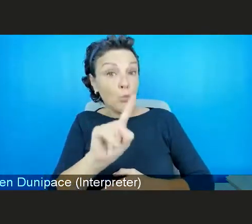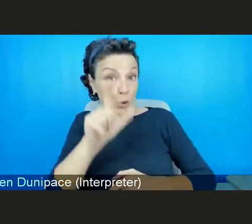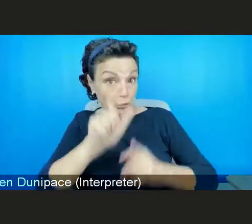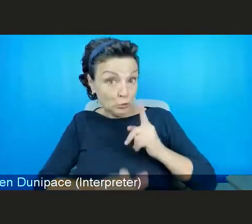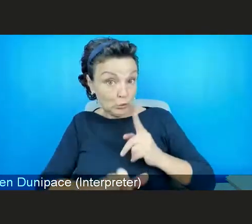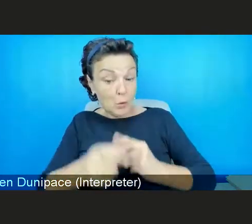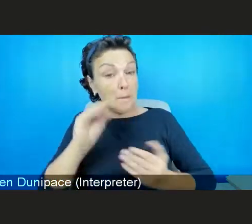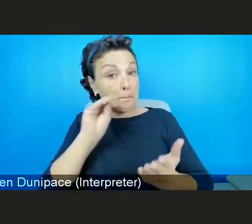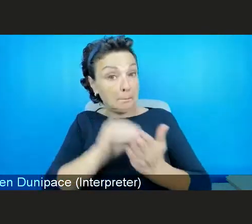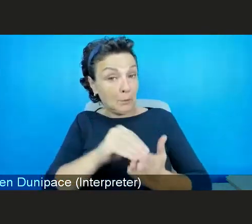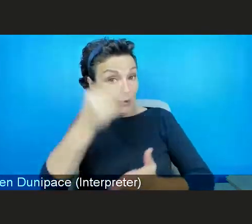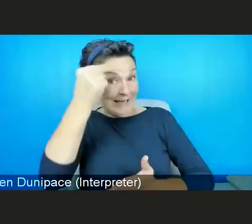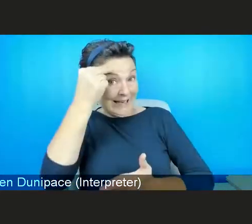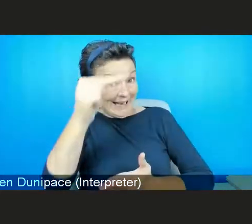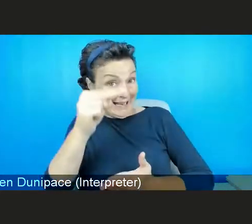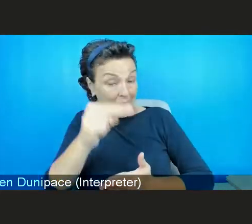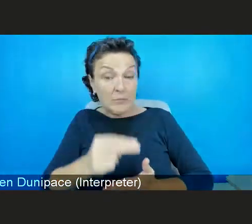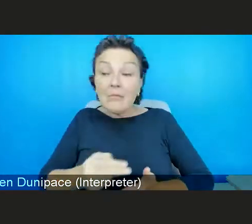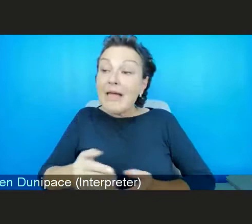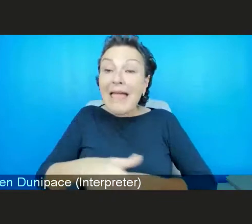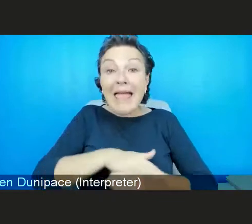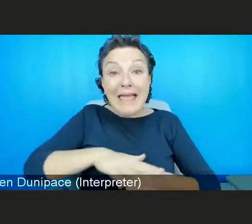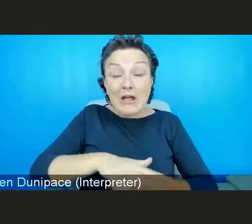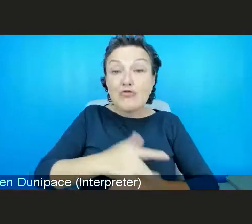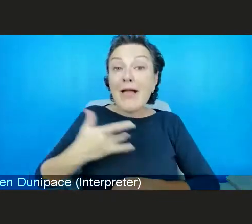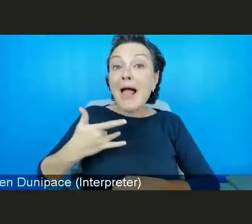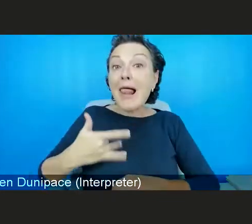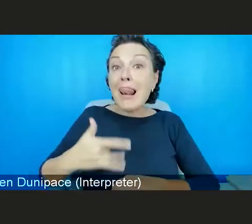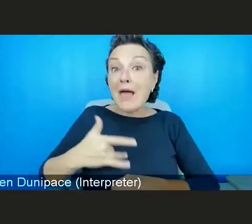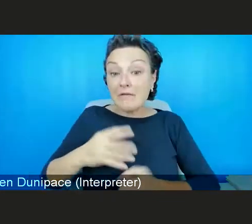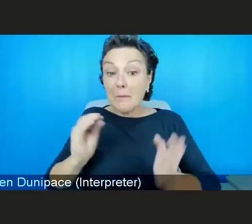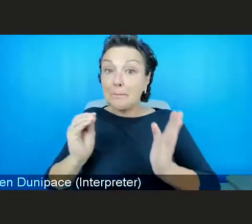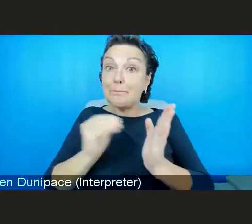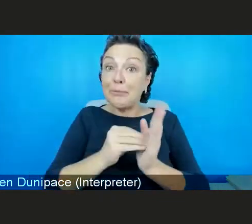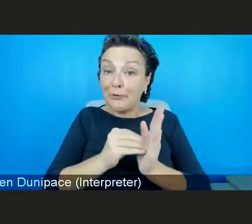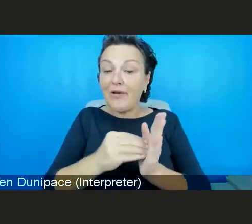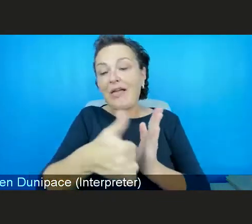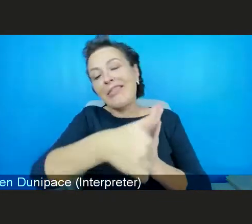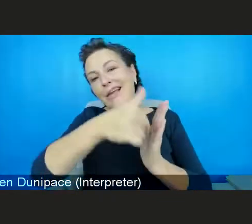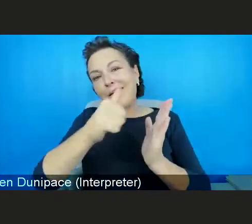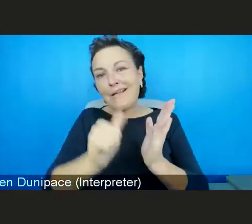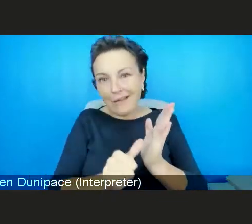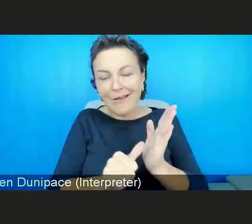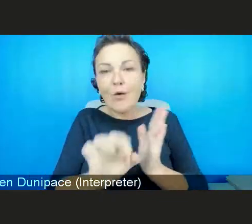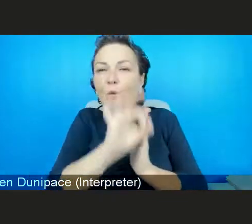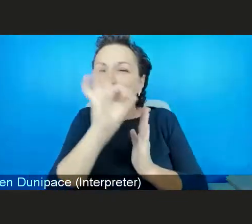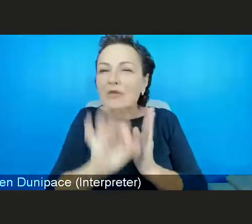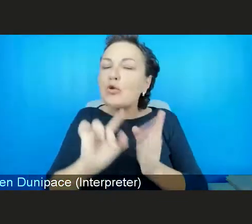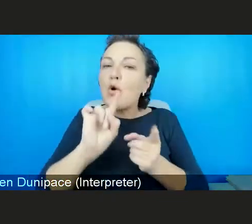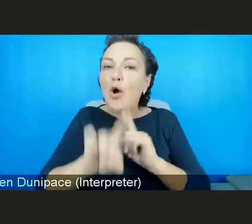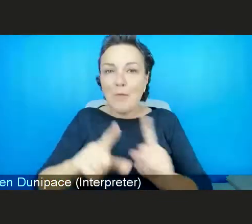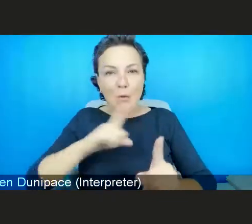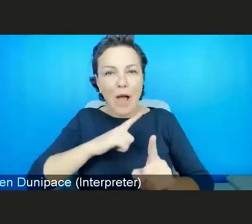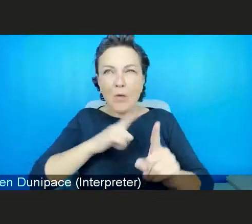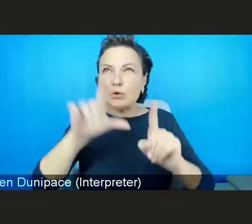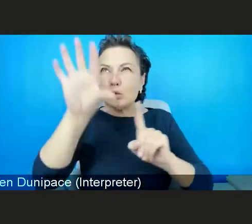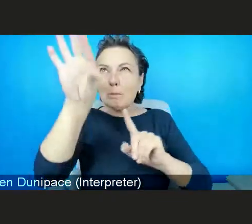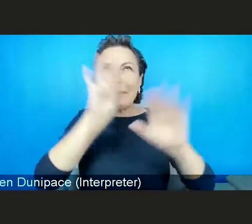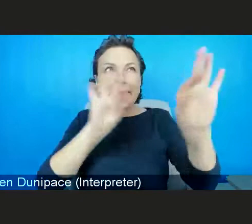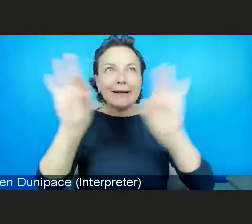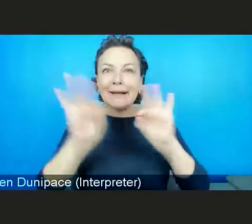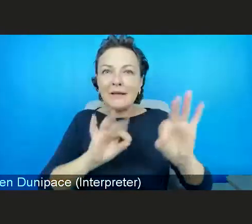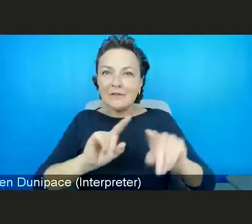and your geographical location, we're going to try our very best to get a spread of people from across Scotland. And I believe that we have people